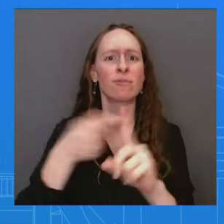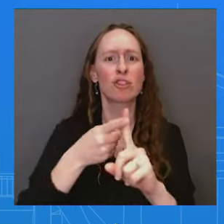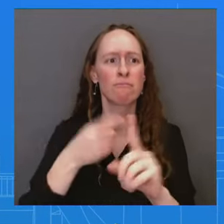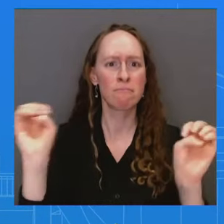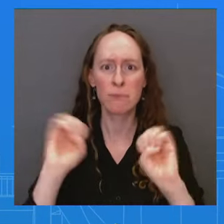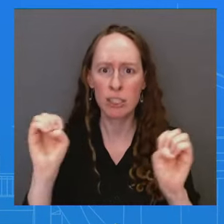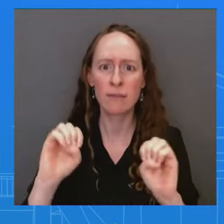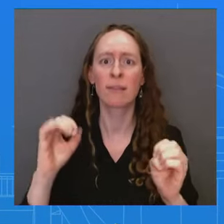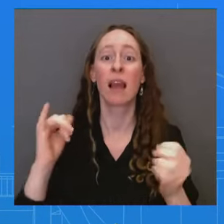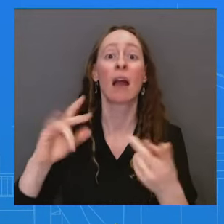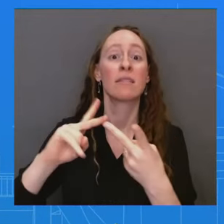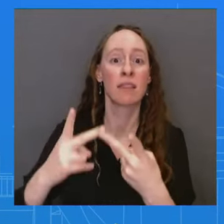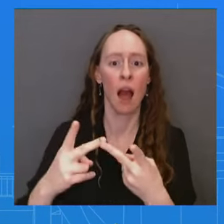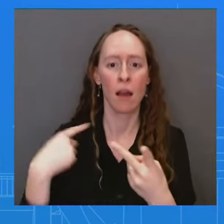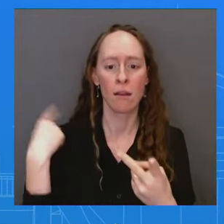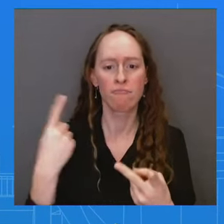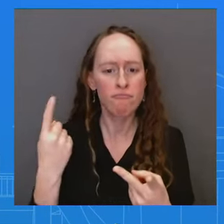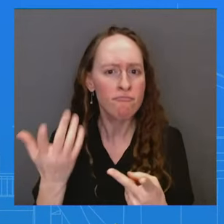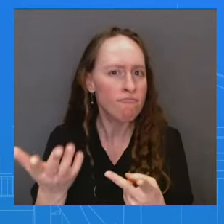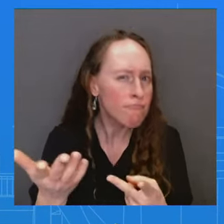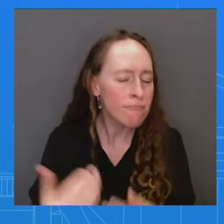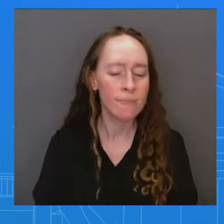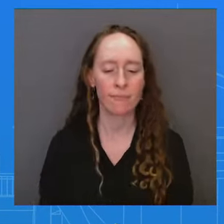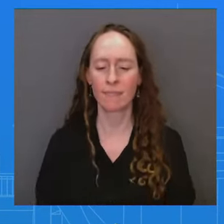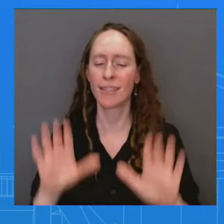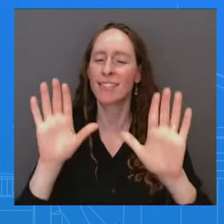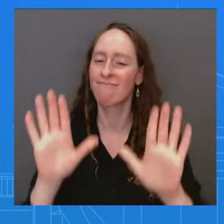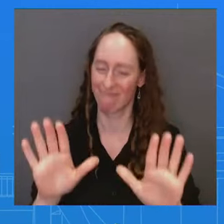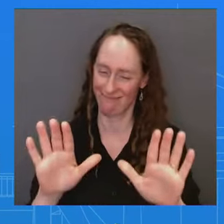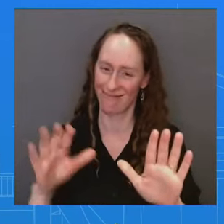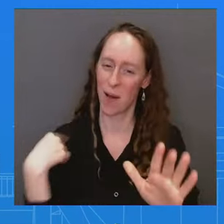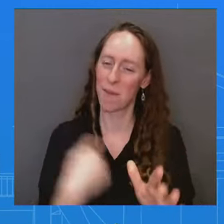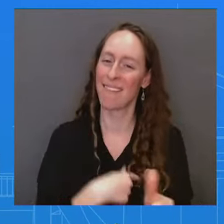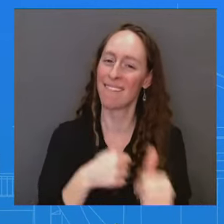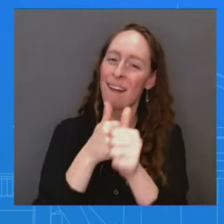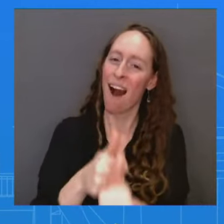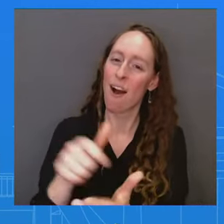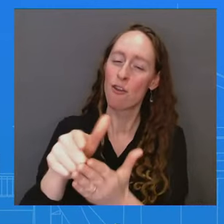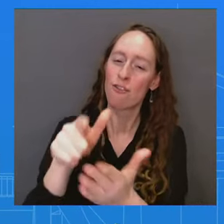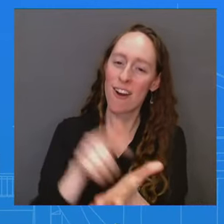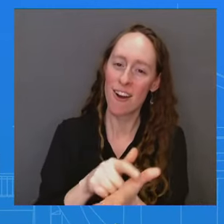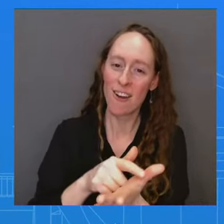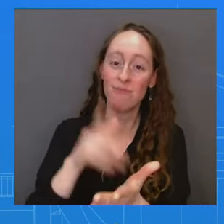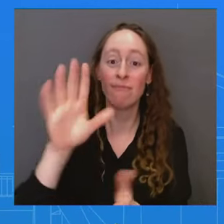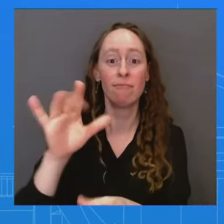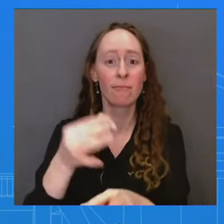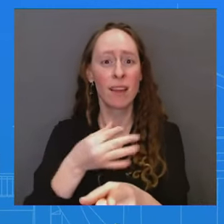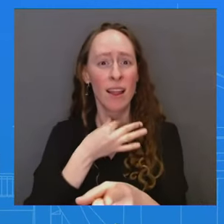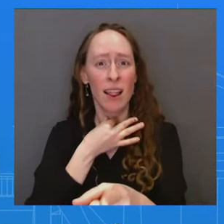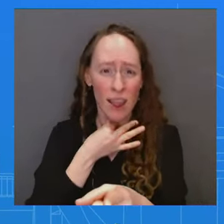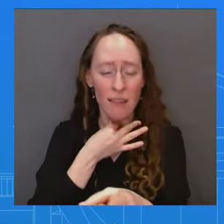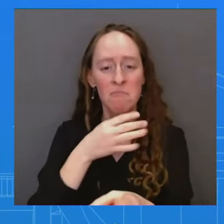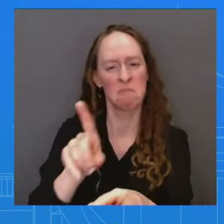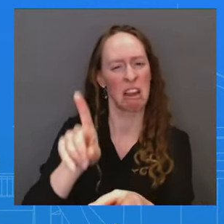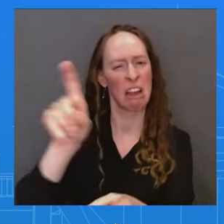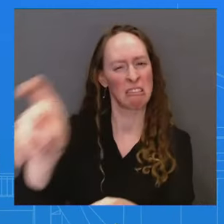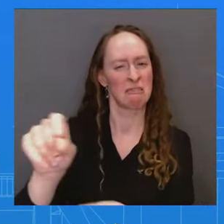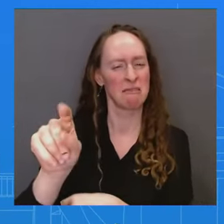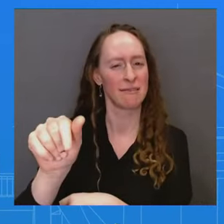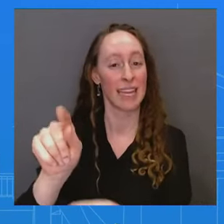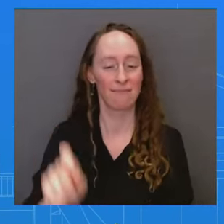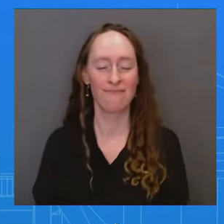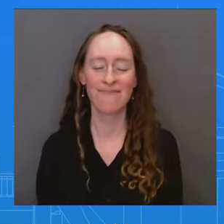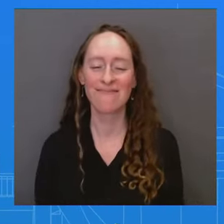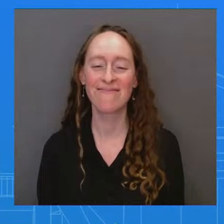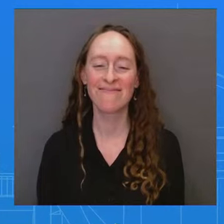law, the intent and the spirit of the law. I'd refer you to the State Department for more details about that process. That's really under their purview. The Just to underline, is the